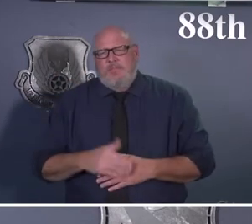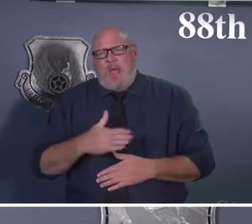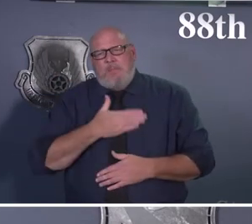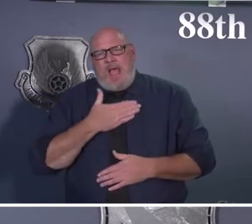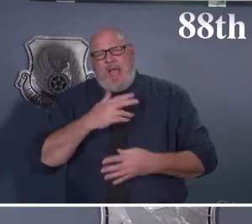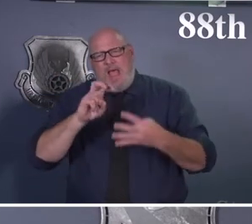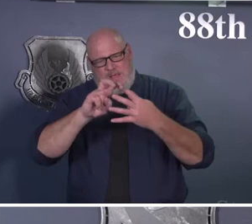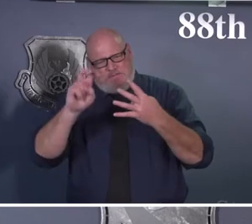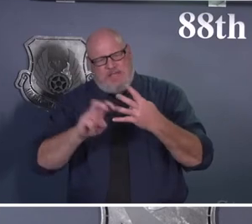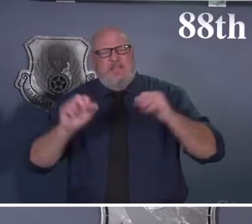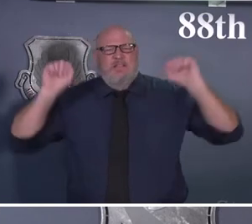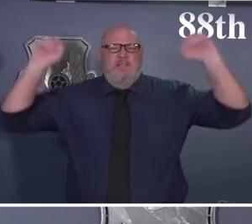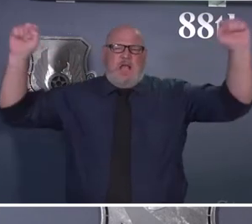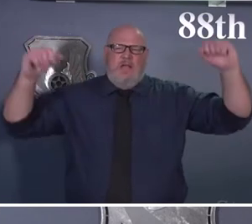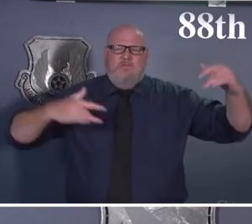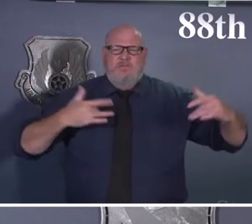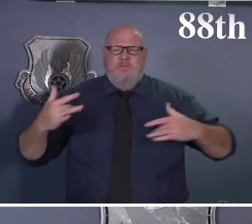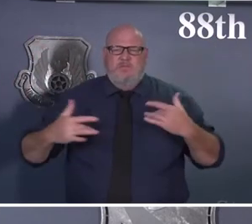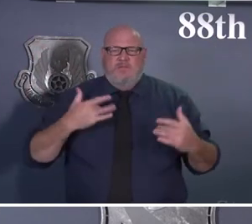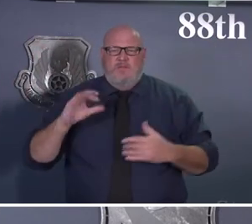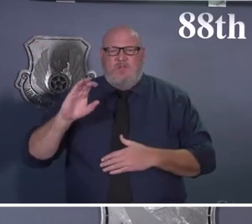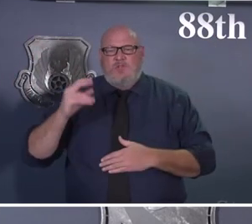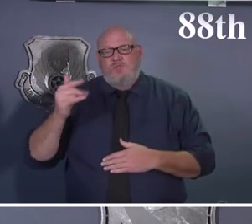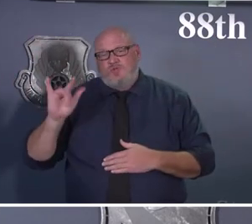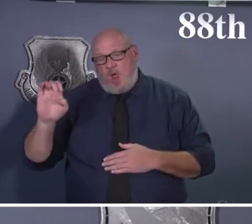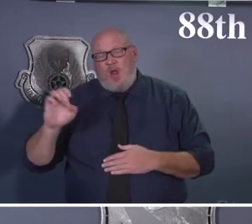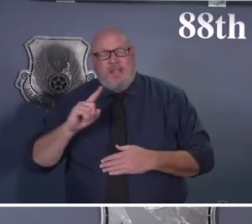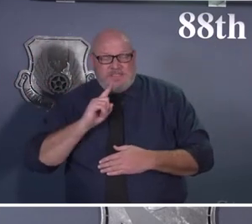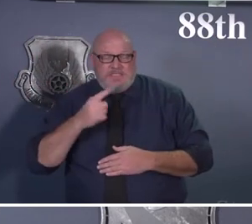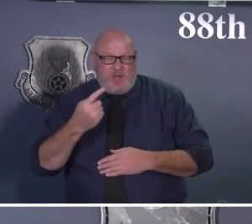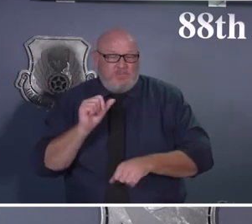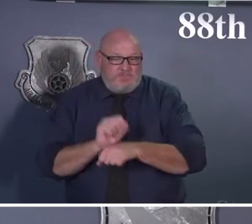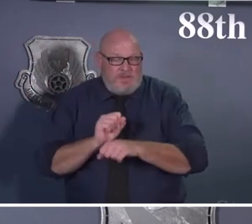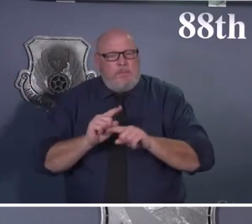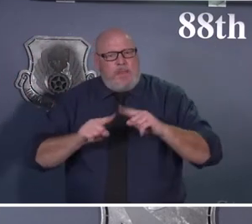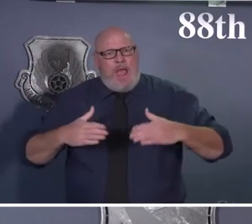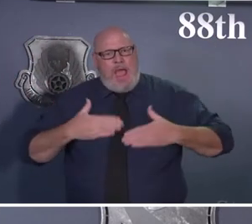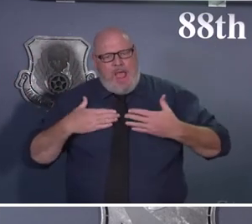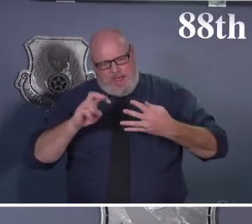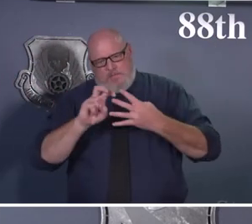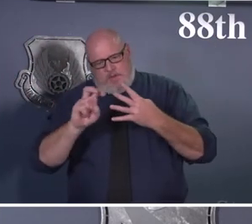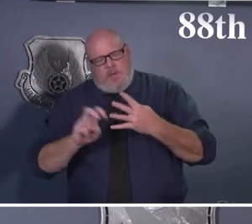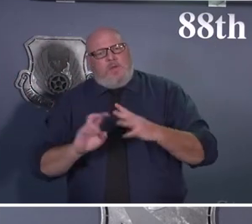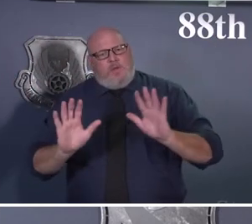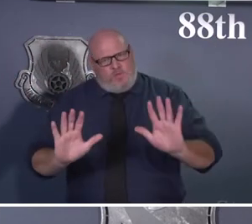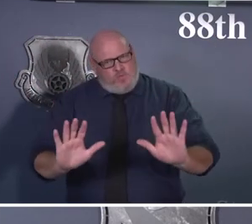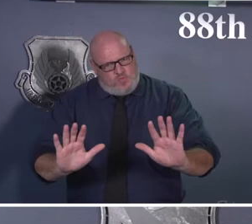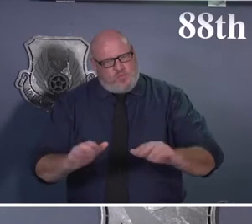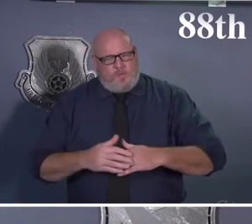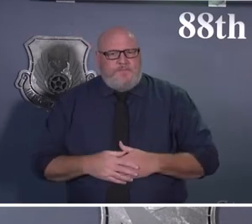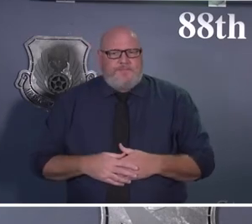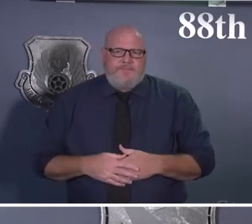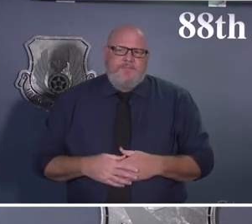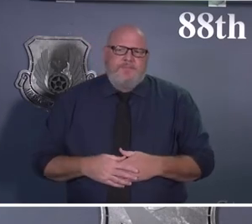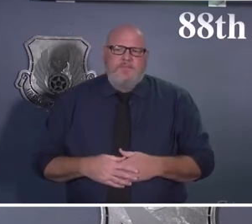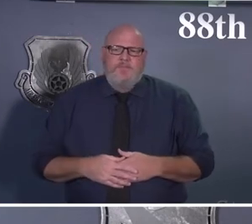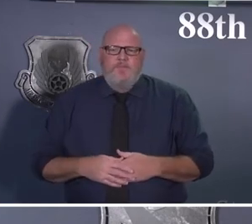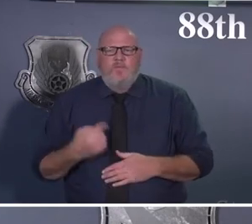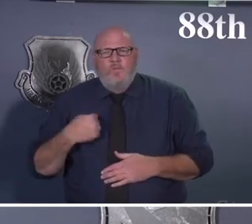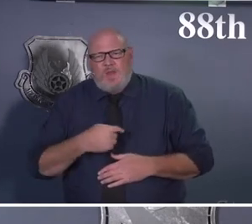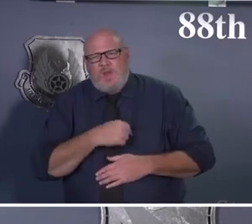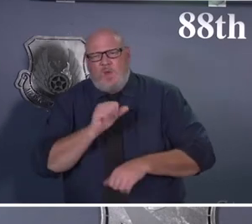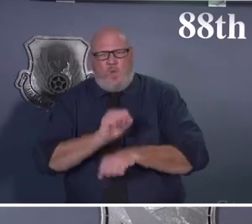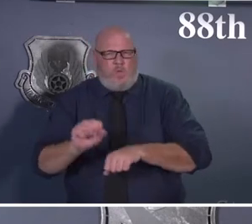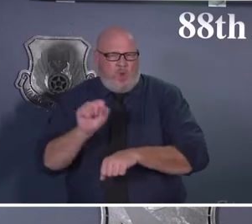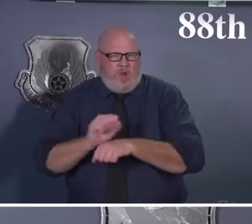recognize Charlie's still very real, very serious. And we have mitigating measures in place, but we're trying to do the best we can to provide the services